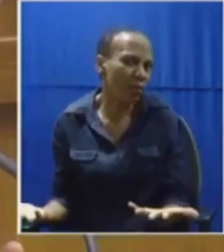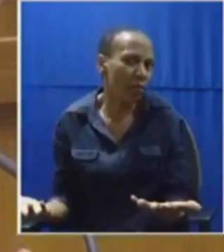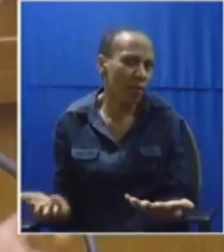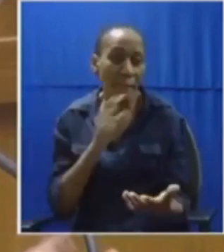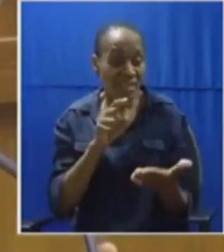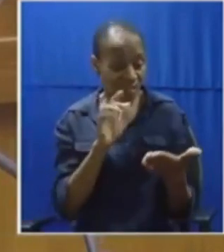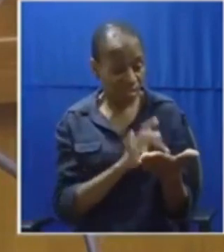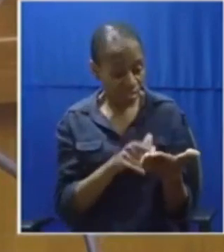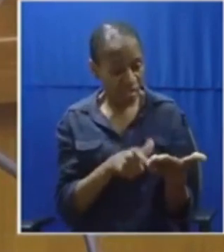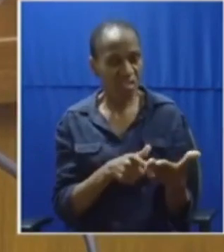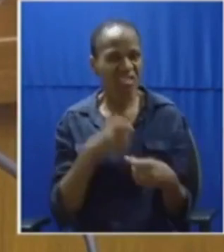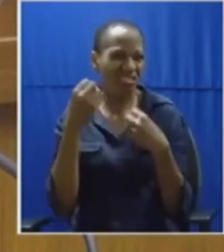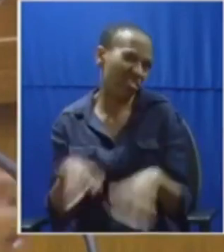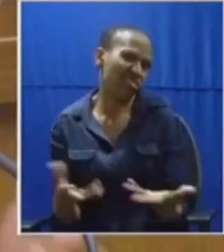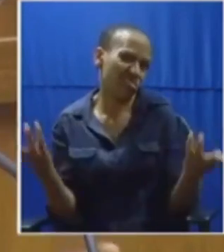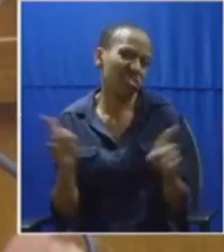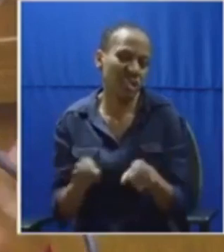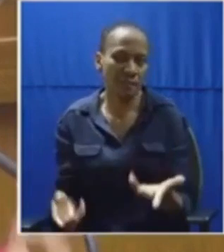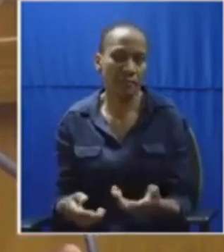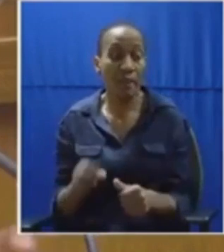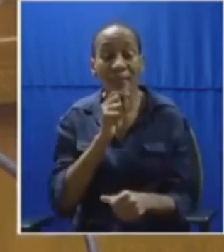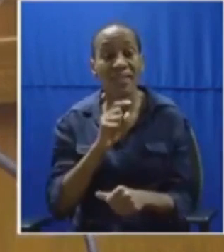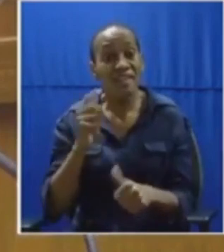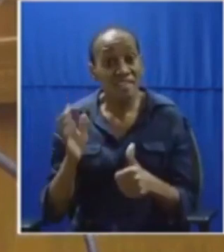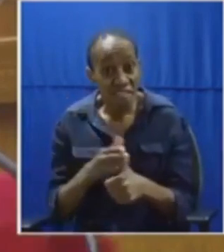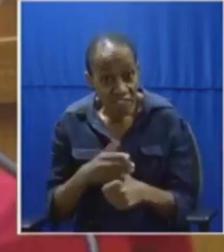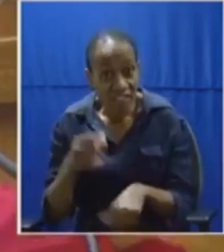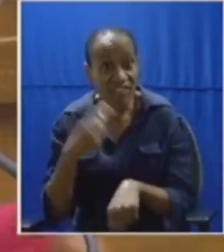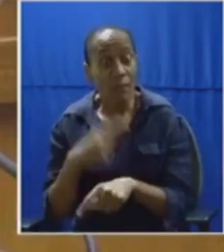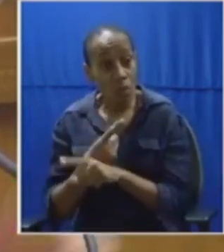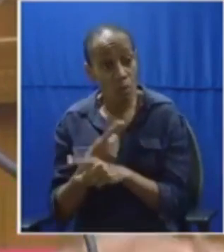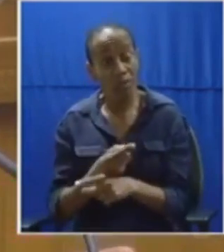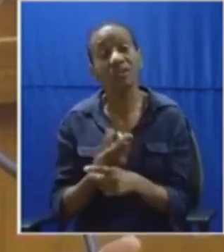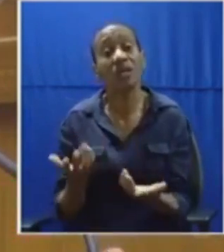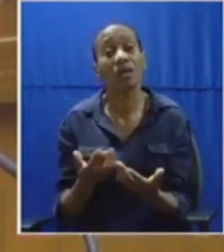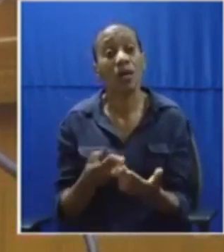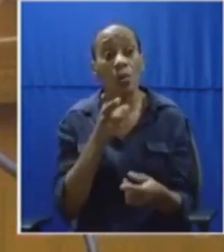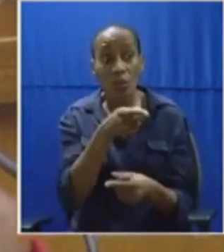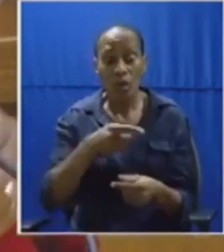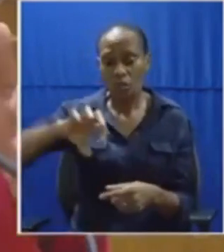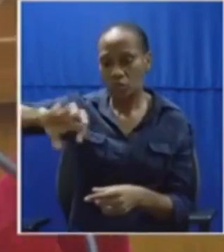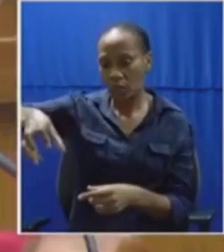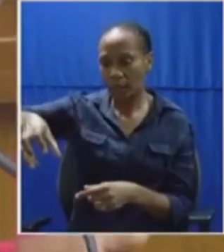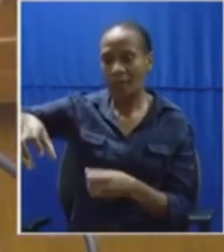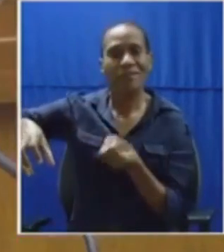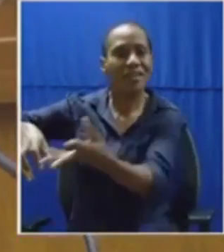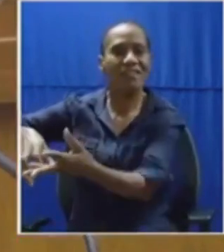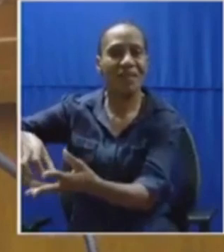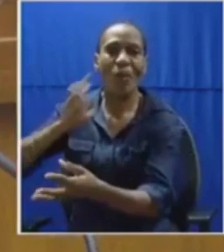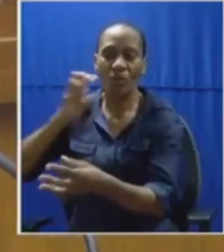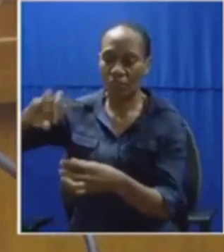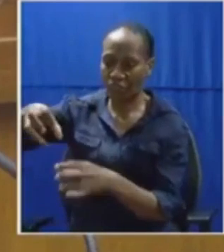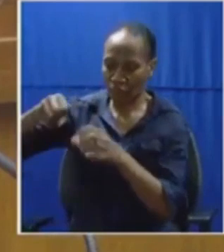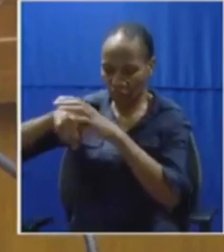be for the first time because you are known to have given people taps without water so you will not be